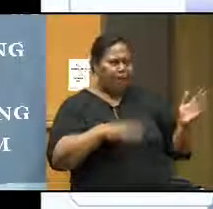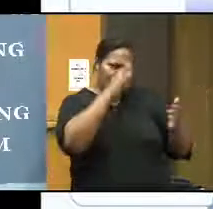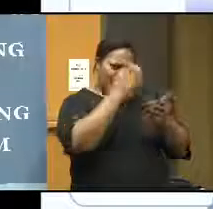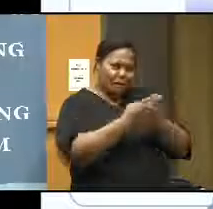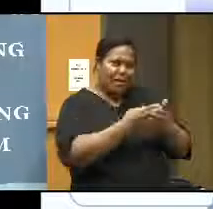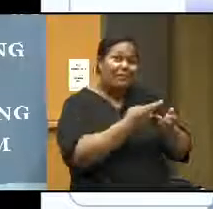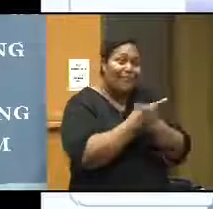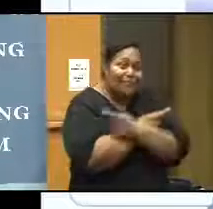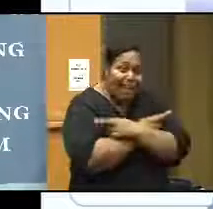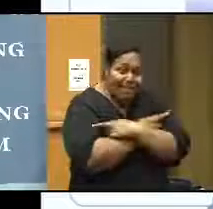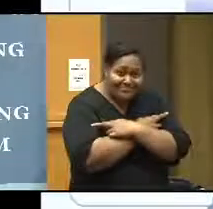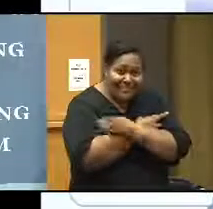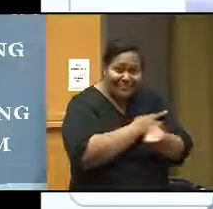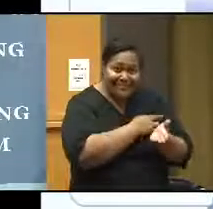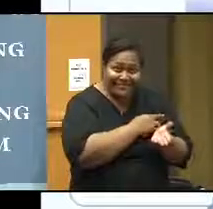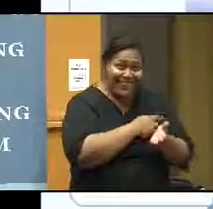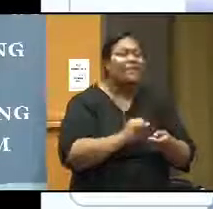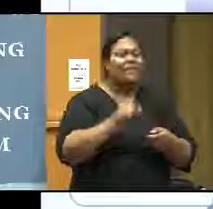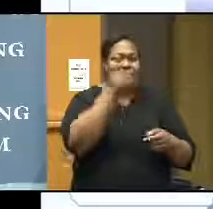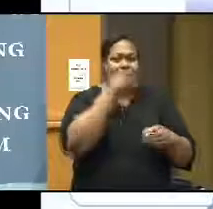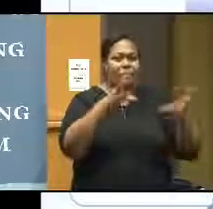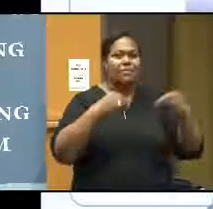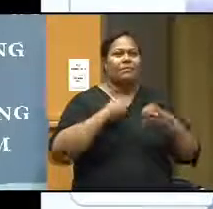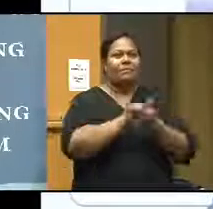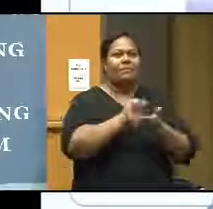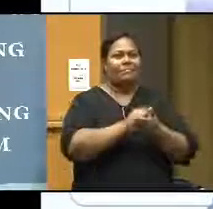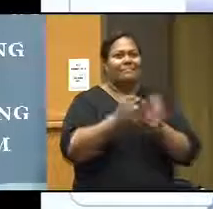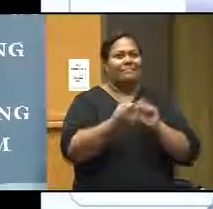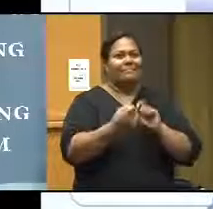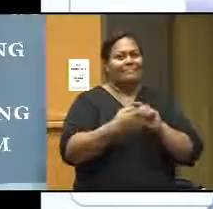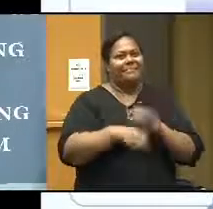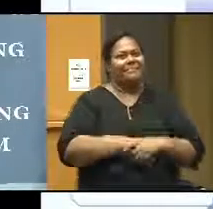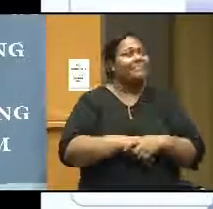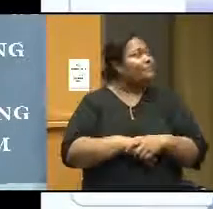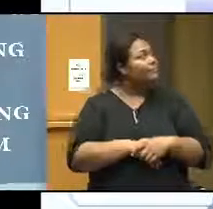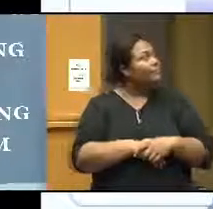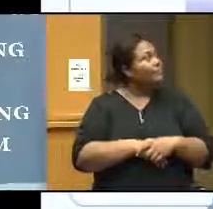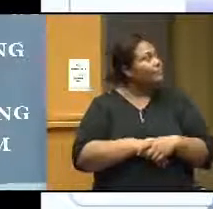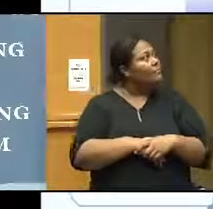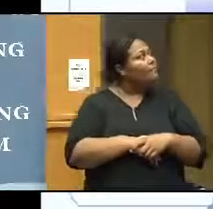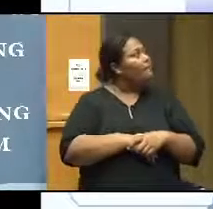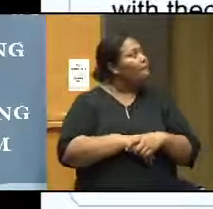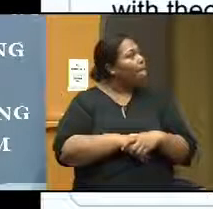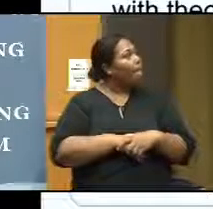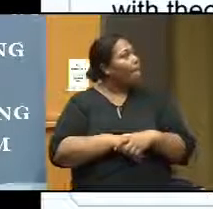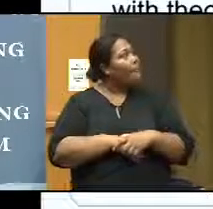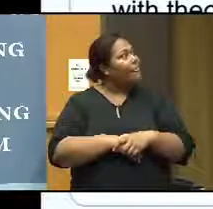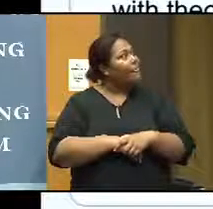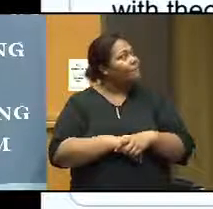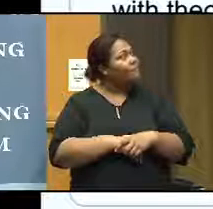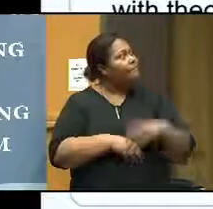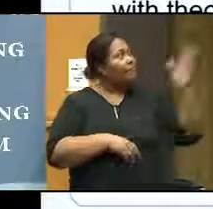then receive it. Okay? So what worked well and what requires improvement is the ultimate aim of the feedback. Okay?